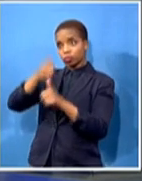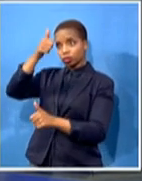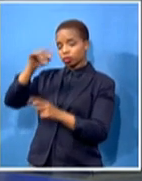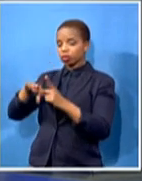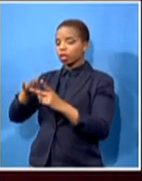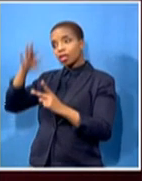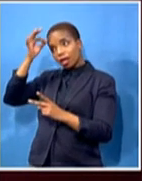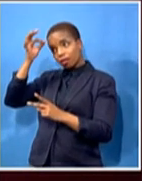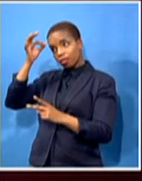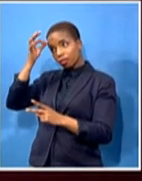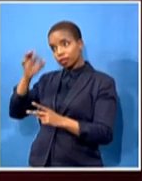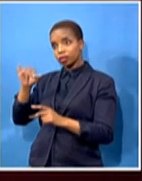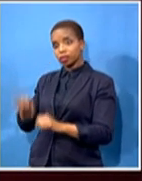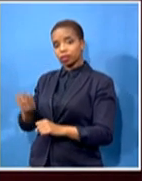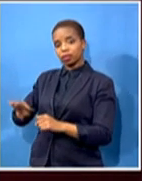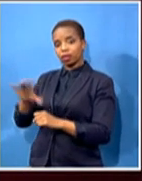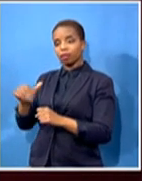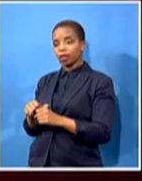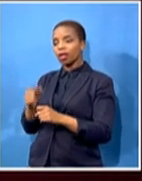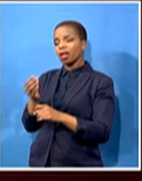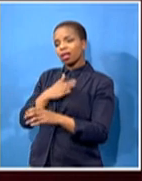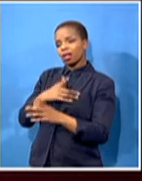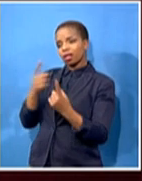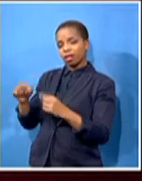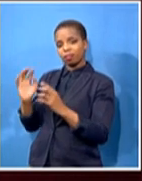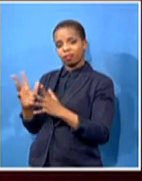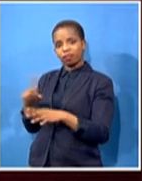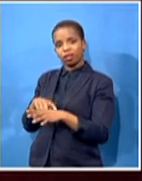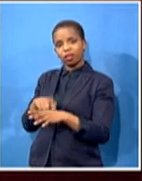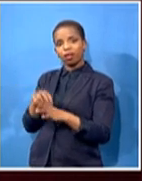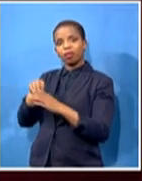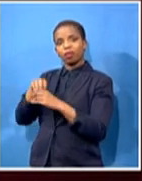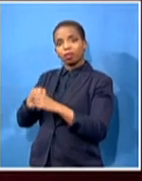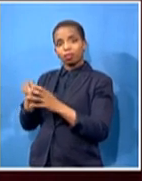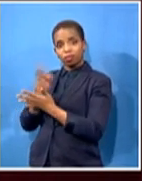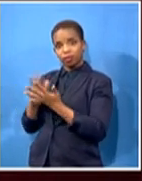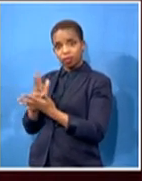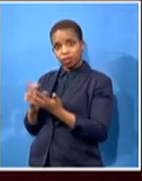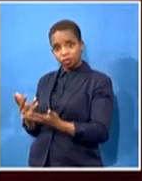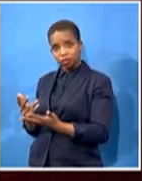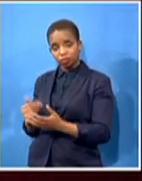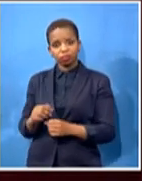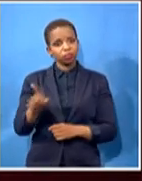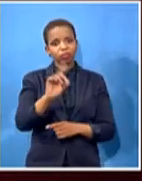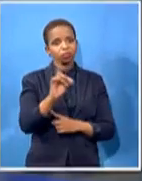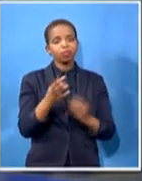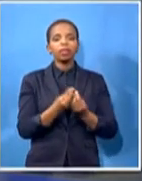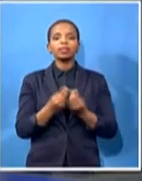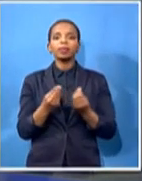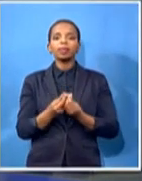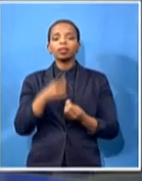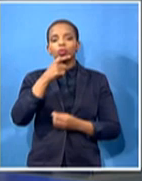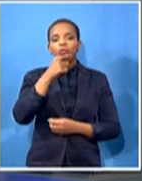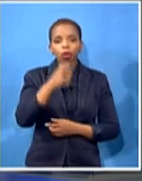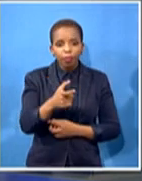No, this would be something for the investigation in Sweden to comment upon. So, So, what's the way forward now?